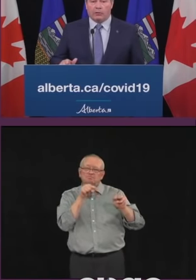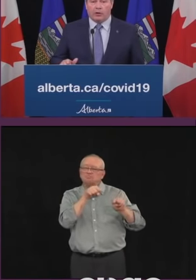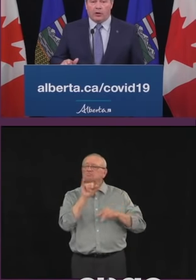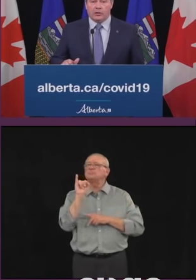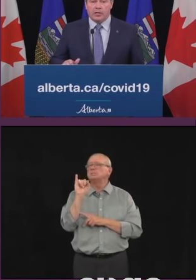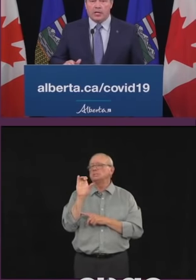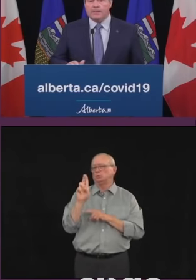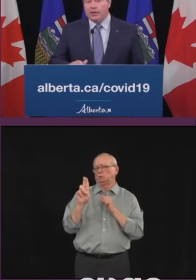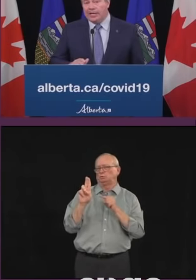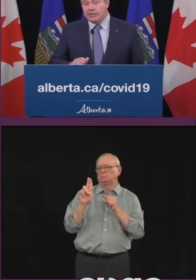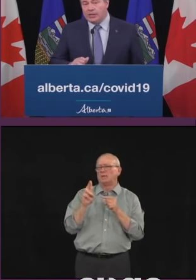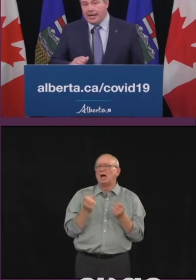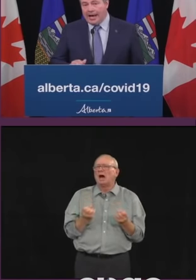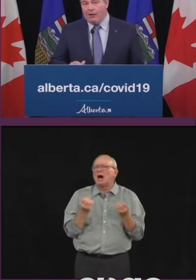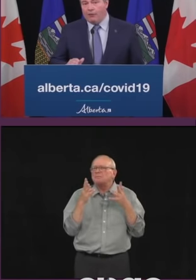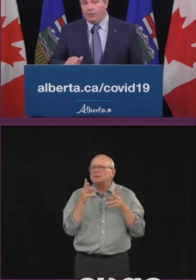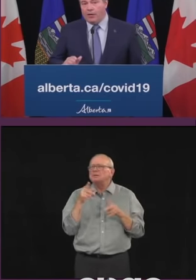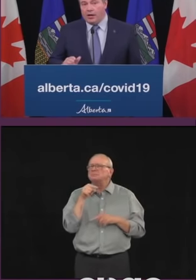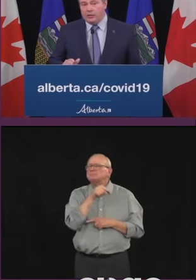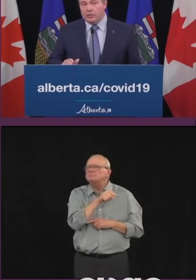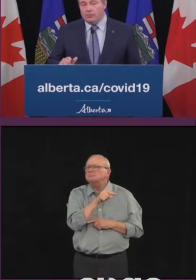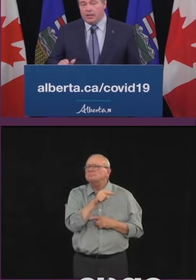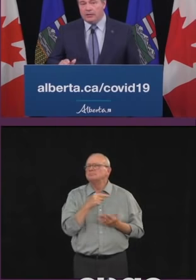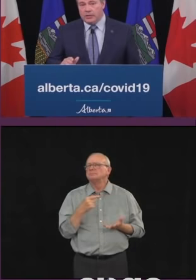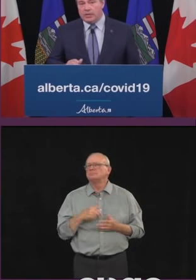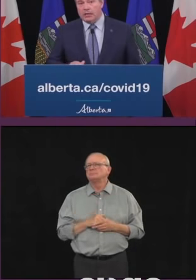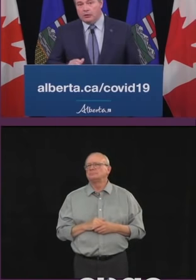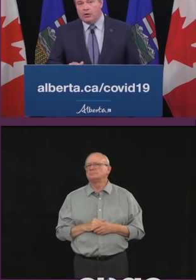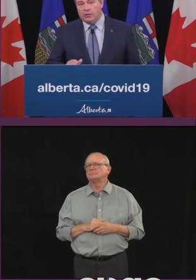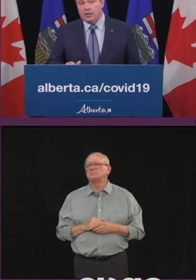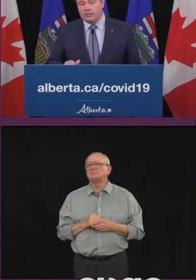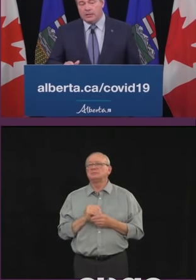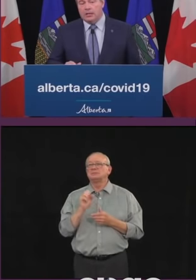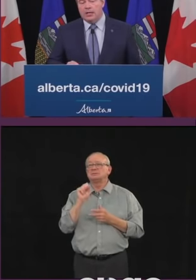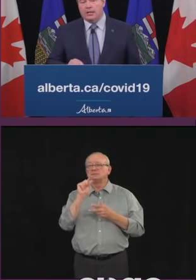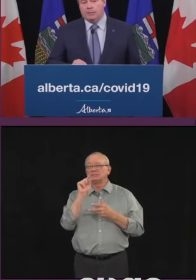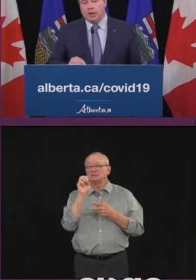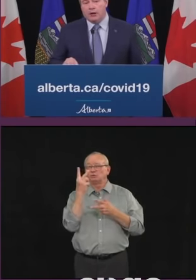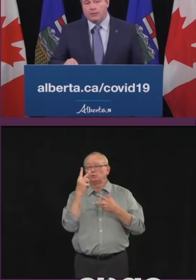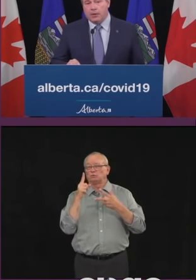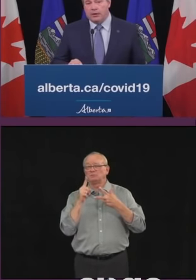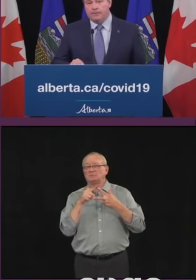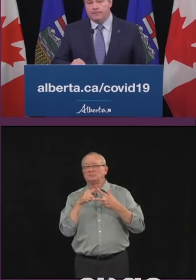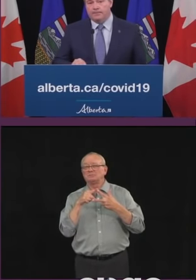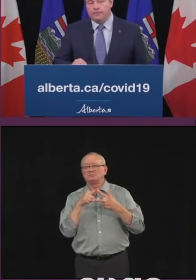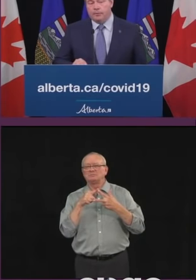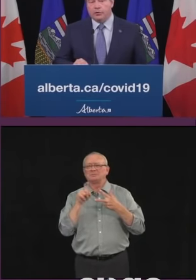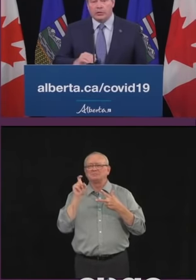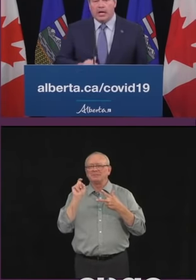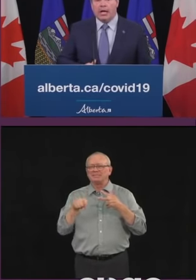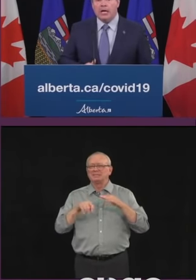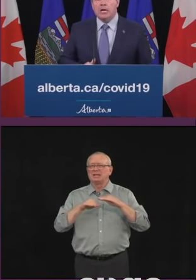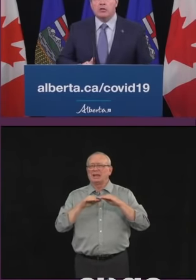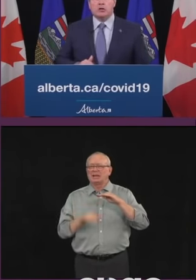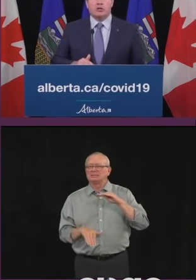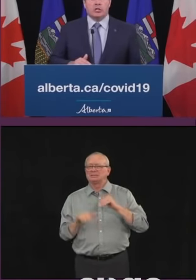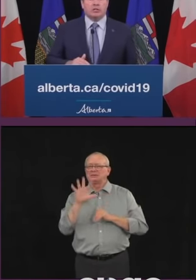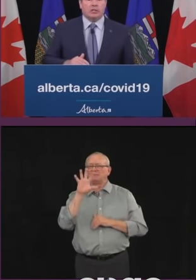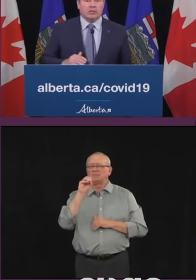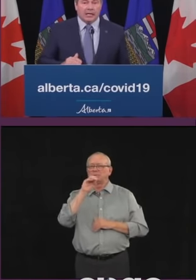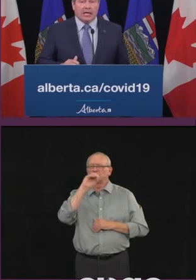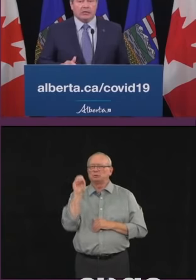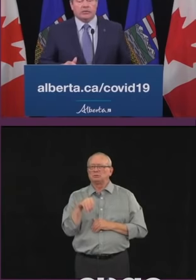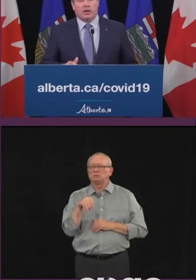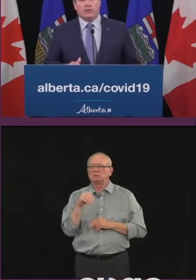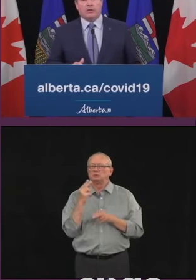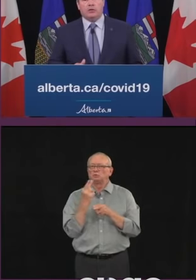relaunch less than half of ICU beds dedicated to COVID-19 can be occupied. Well today there are